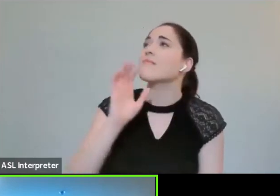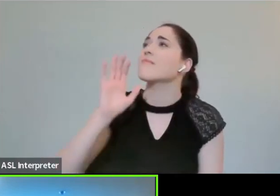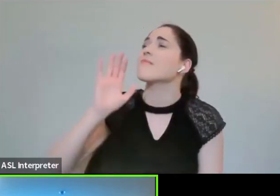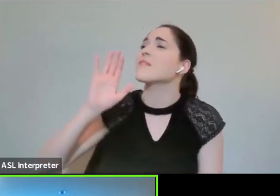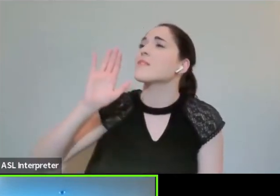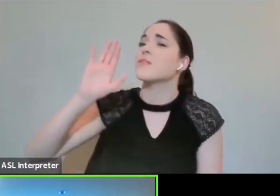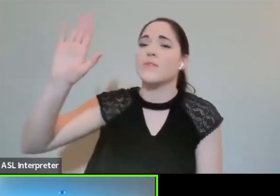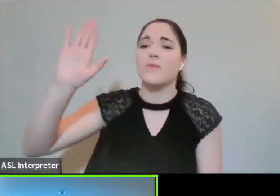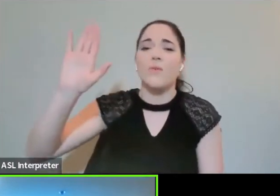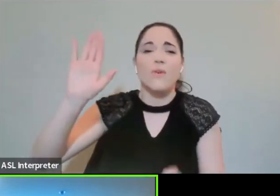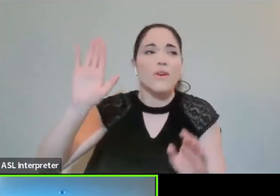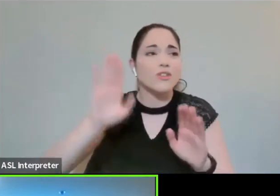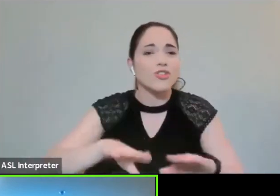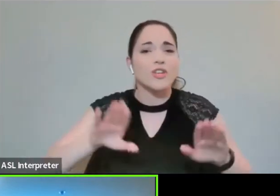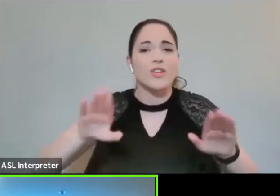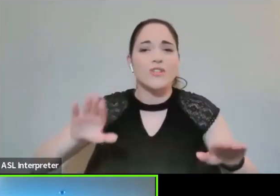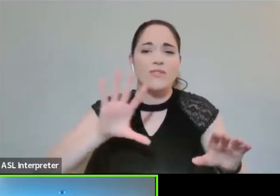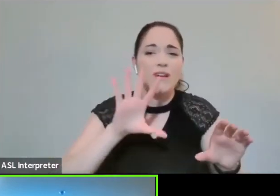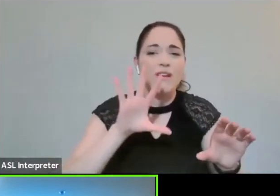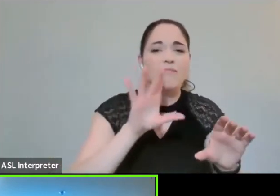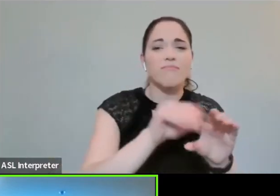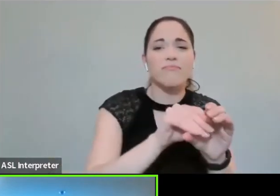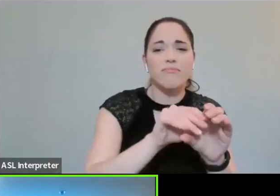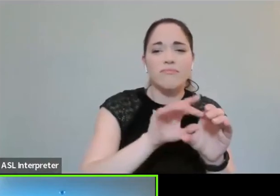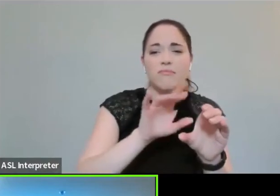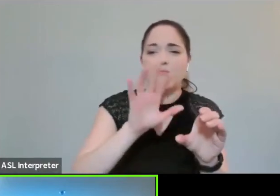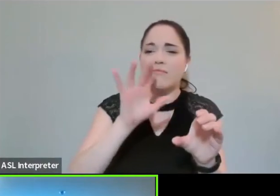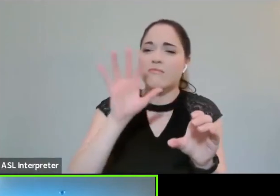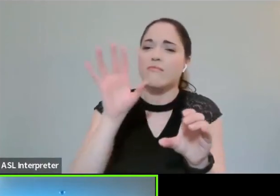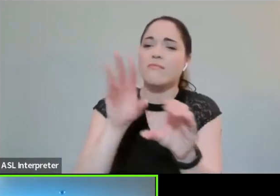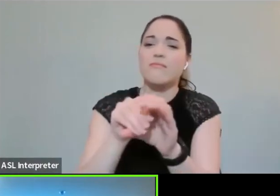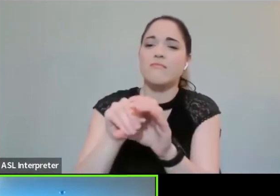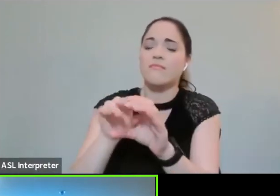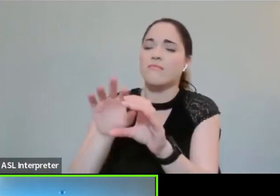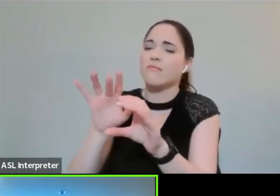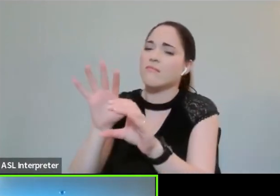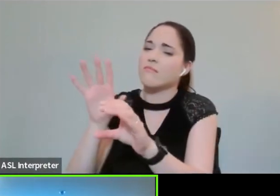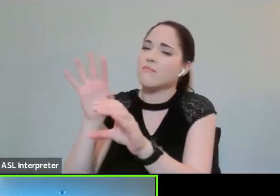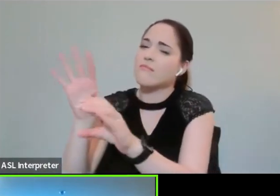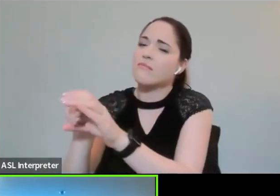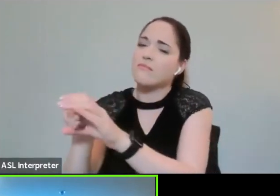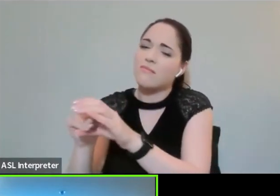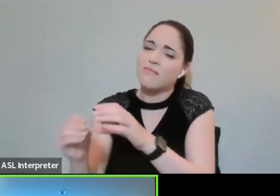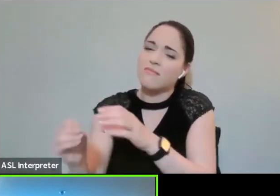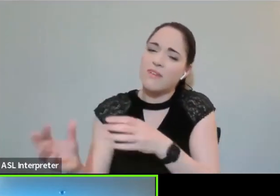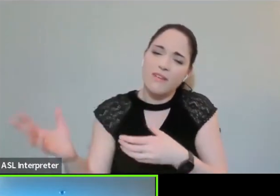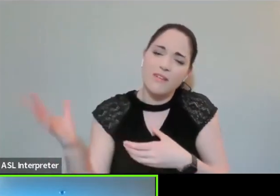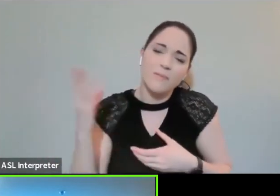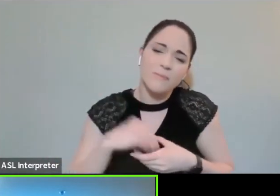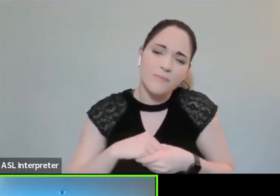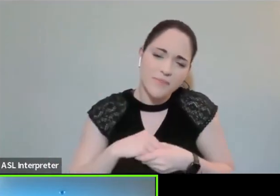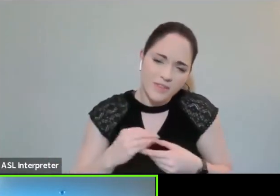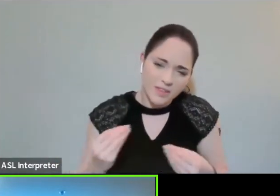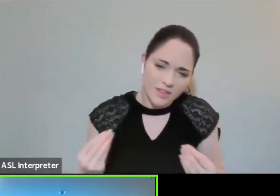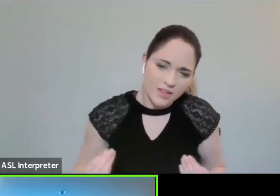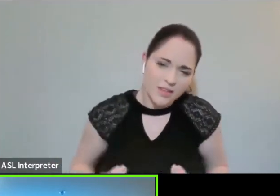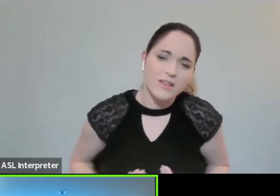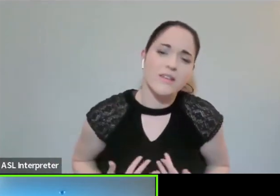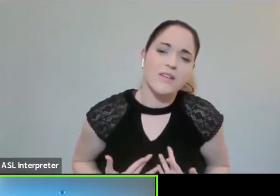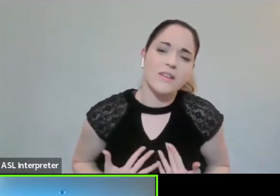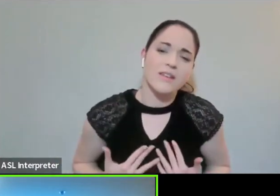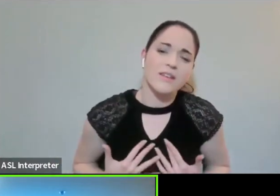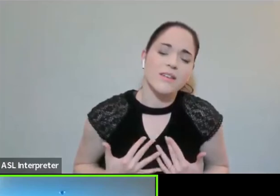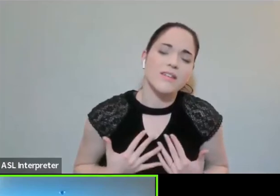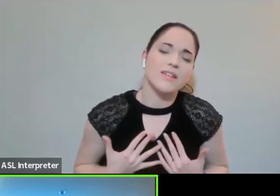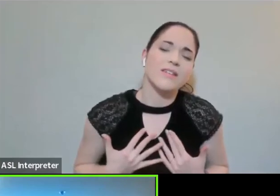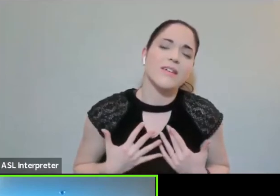brim, fill us